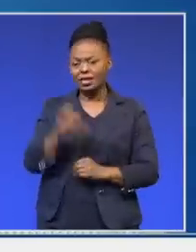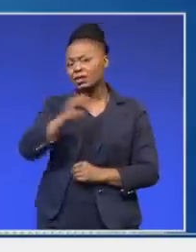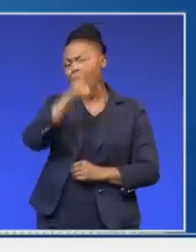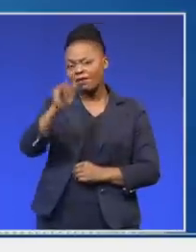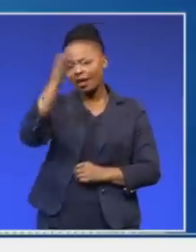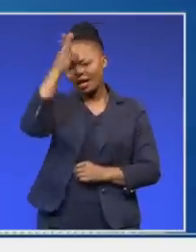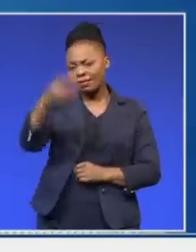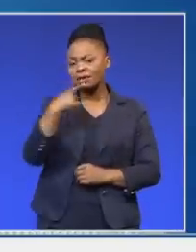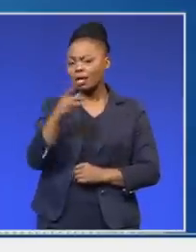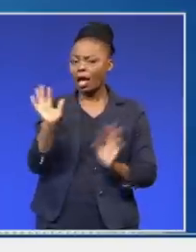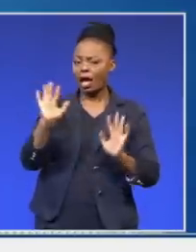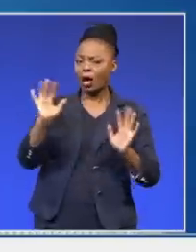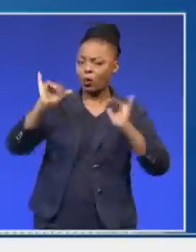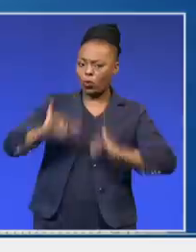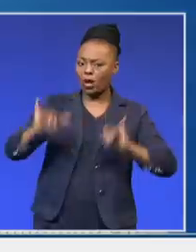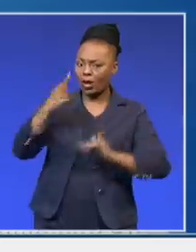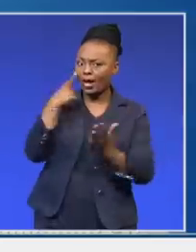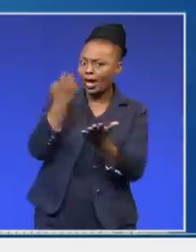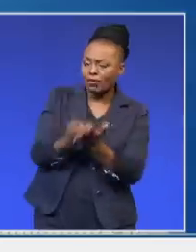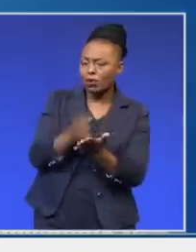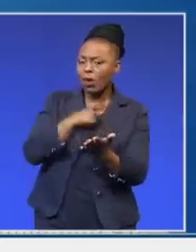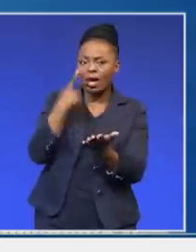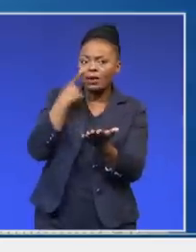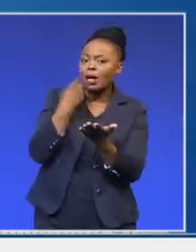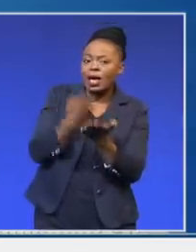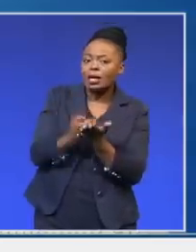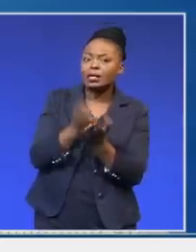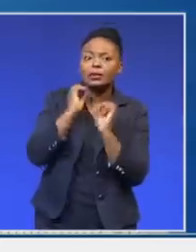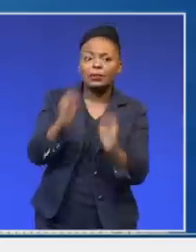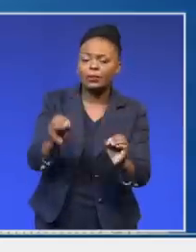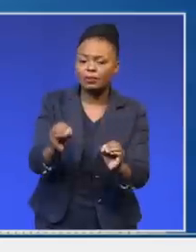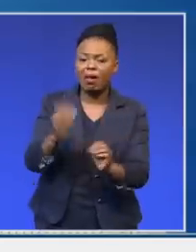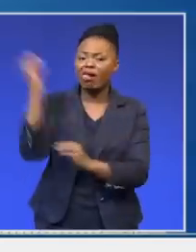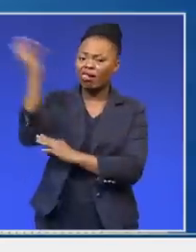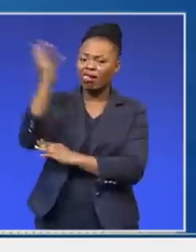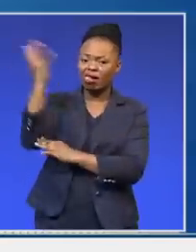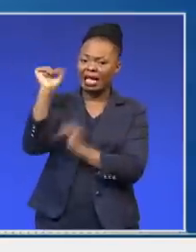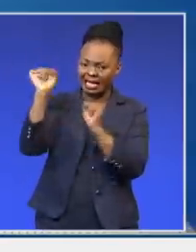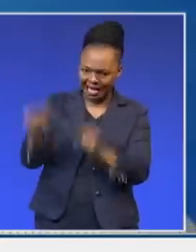they're waiting for the evidence. There was no evidence according to that statement that they've released.